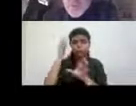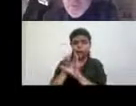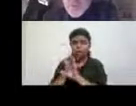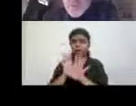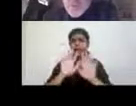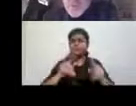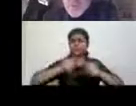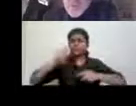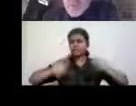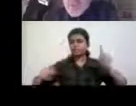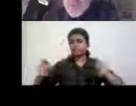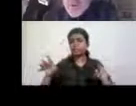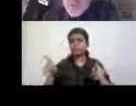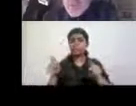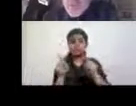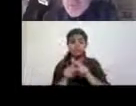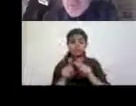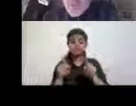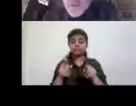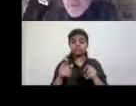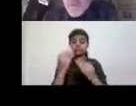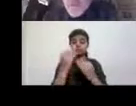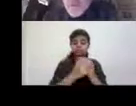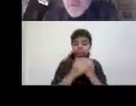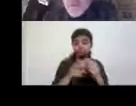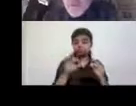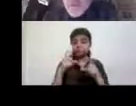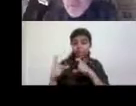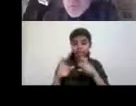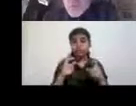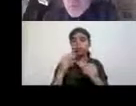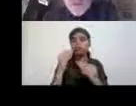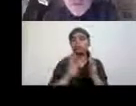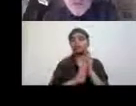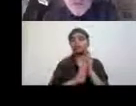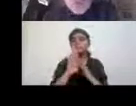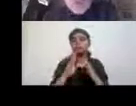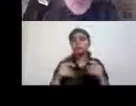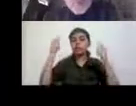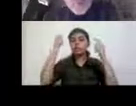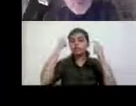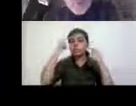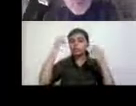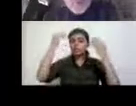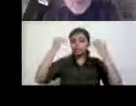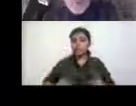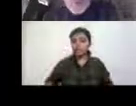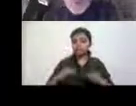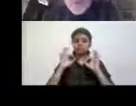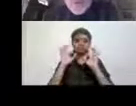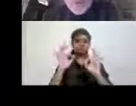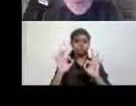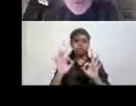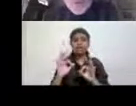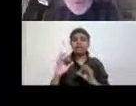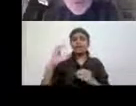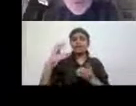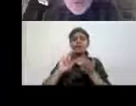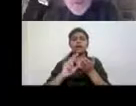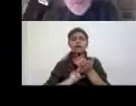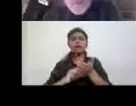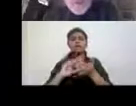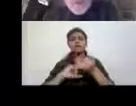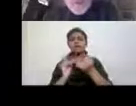and to develop systems of care that reflect diverse needs and wishes of the mental health consumers. Consumers because they consume